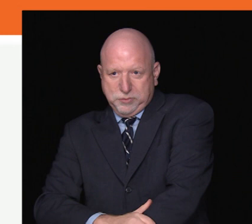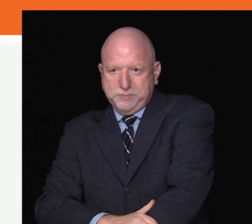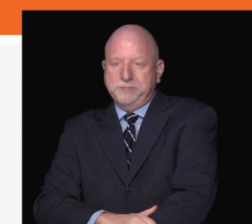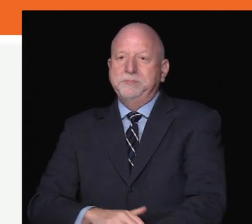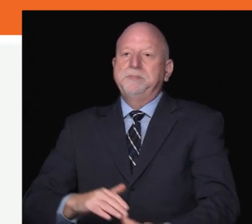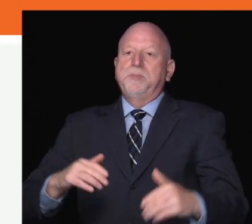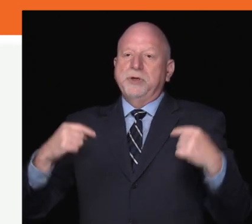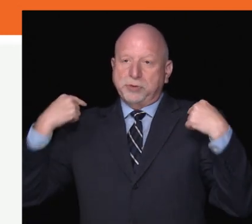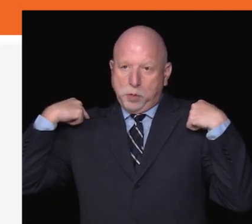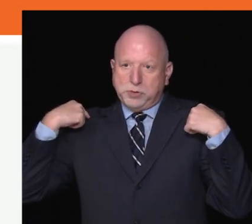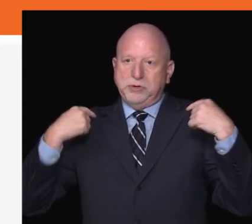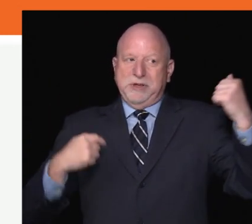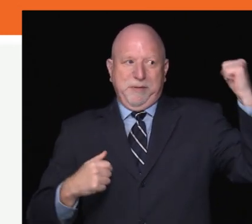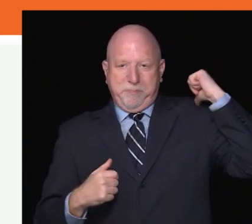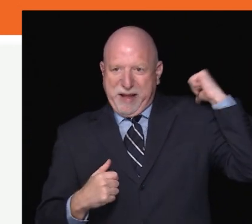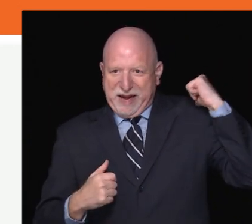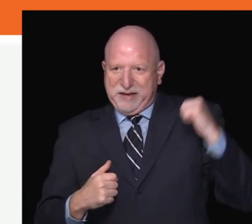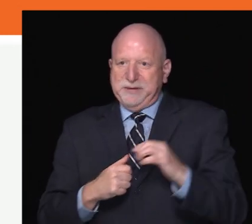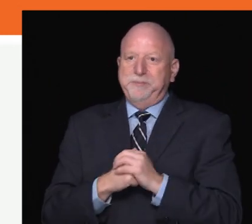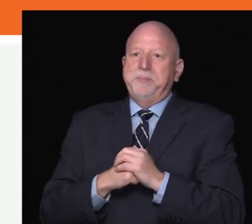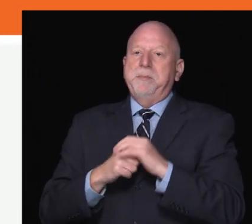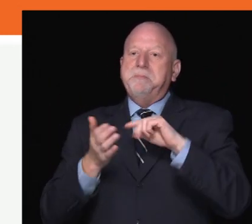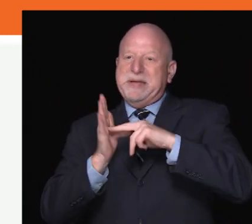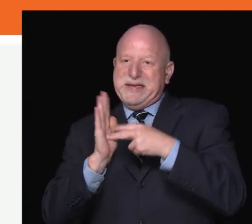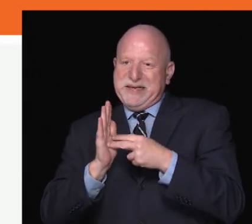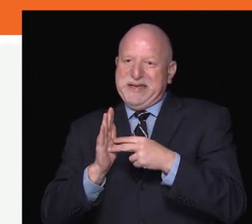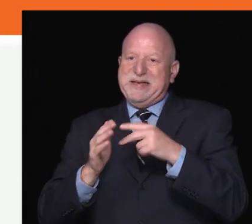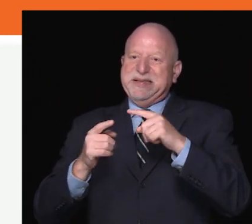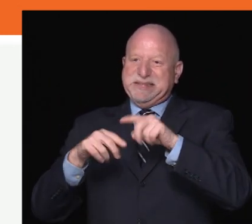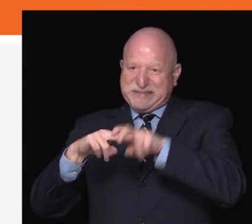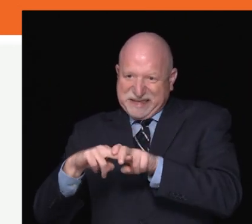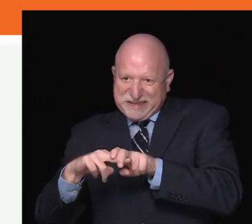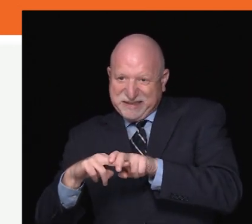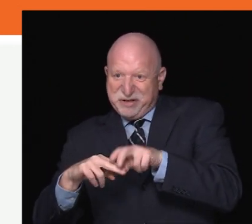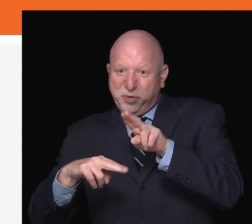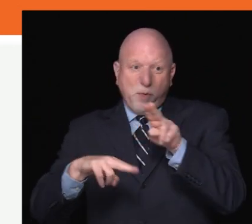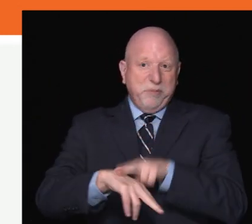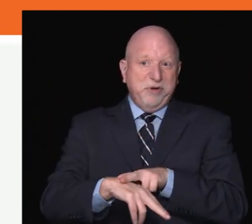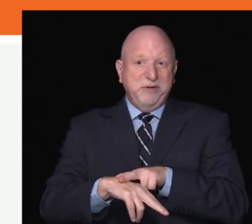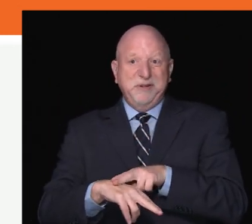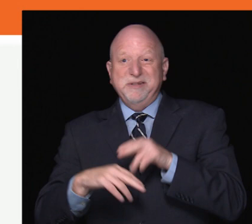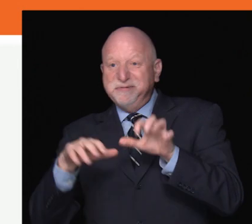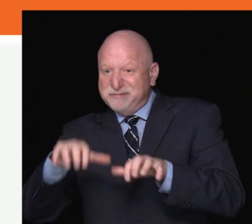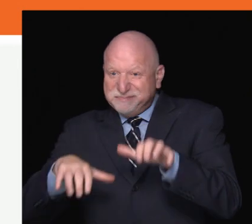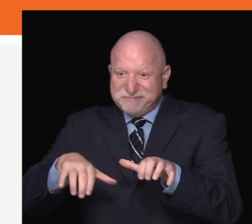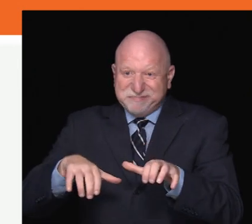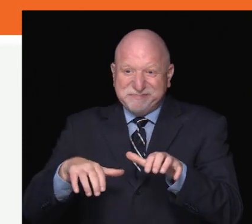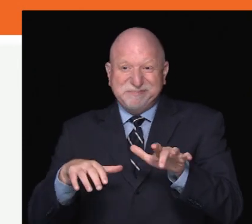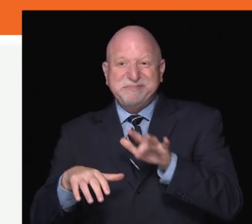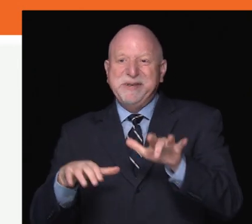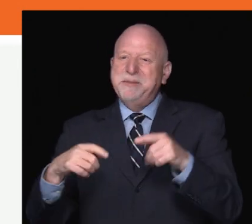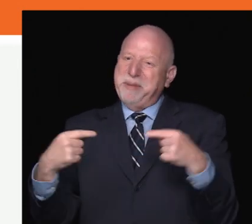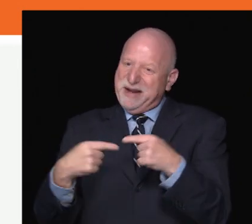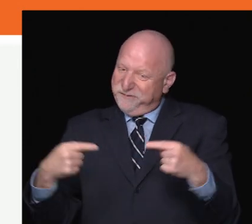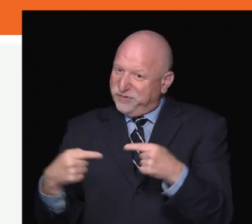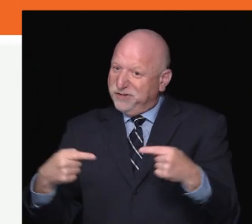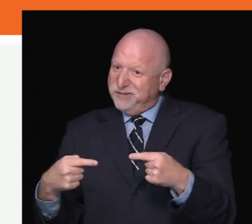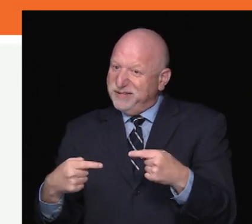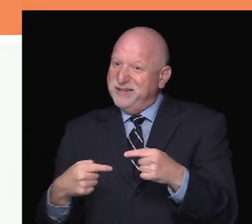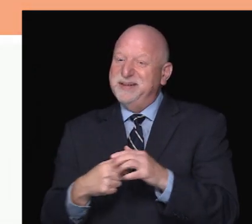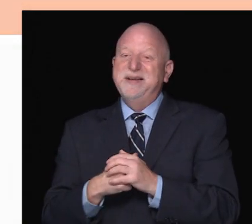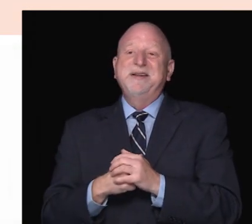elbows, shoulders, and or upper back, making movement to address a standard keyboard or mouse painful or impossible.